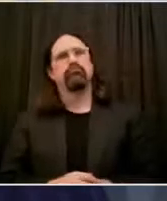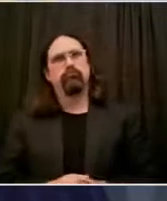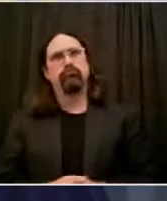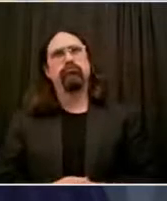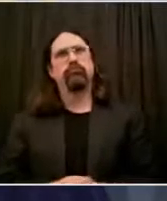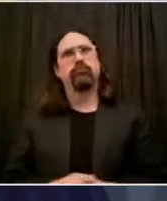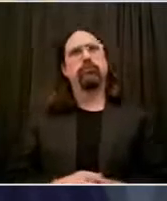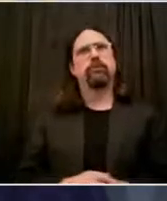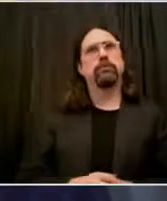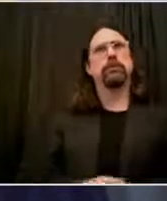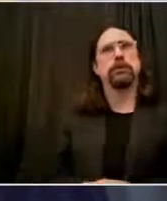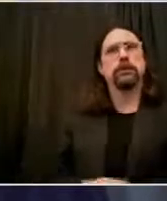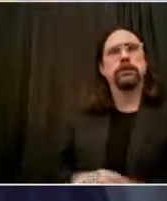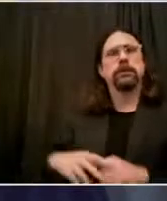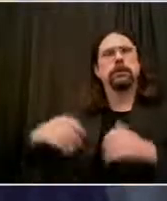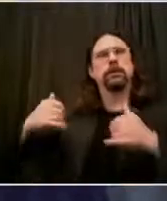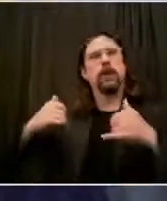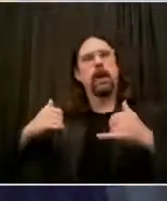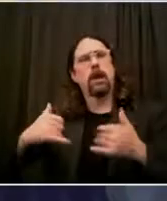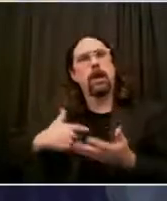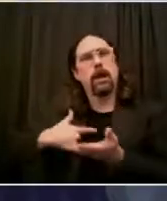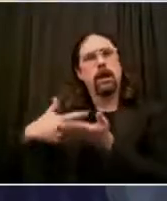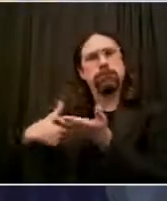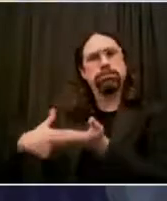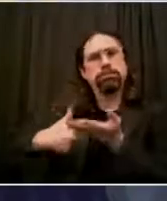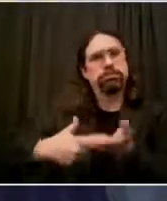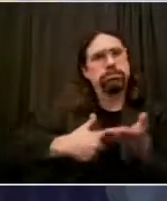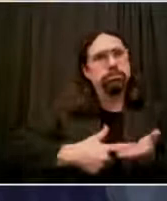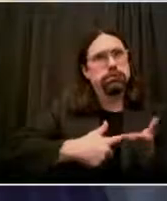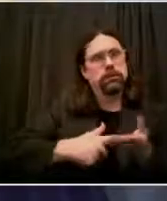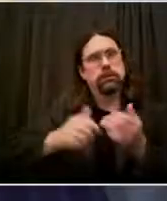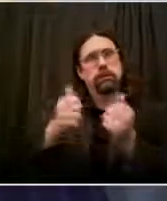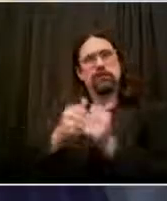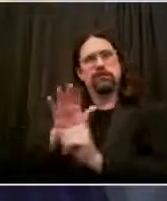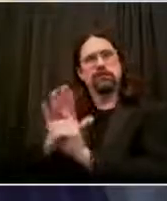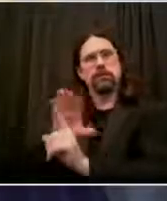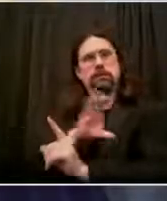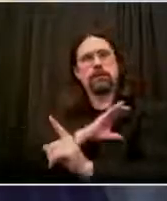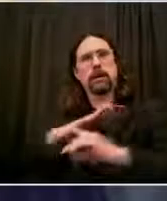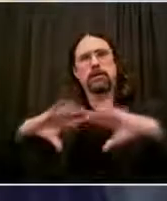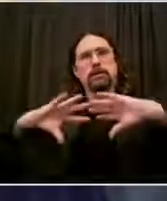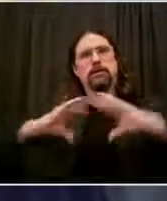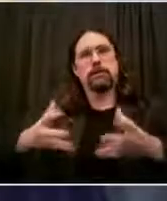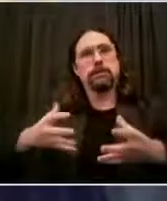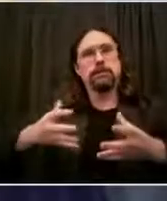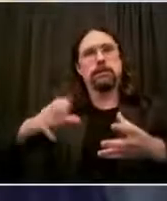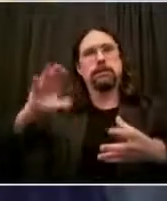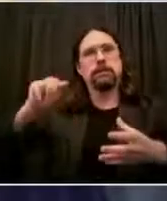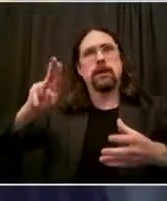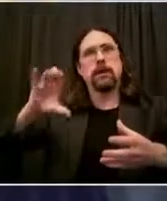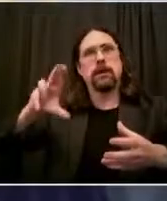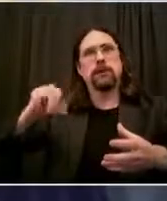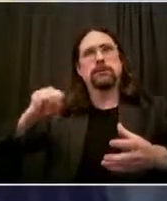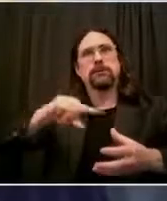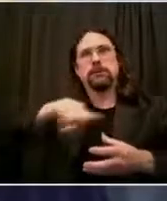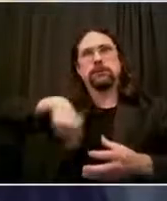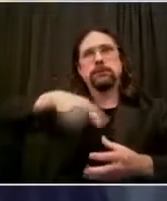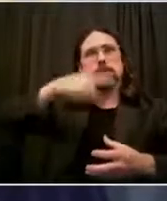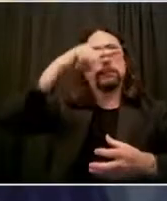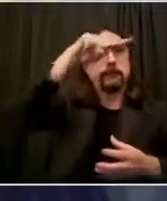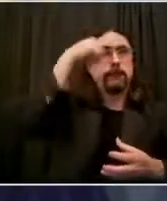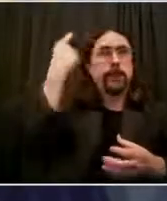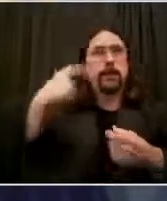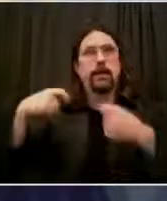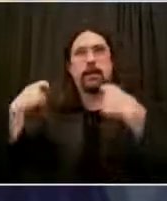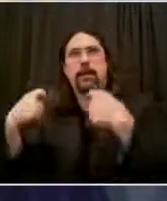A real dialogue about what makes sense to do in terms of shifting money from the NYPD to youth services and social services. There's also going to be a